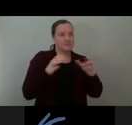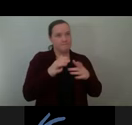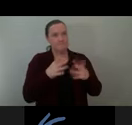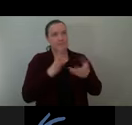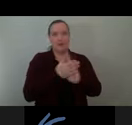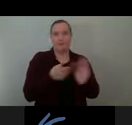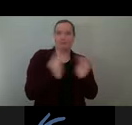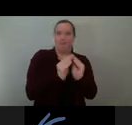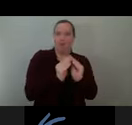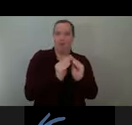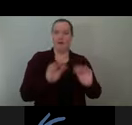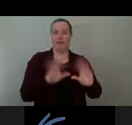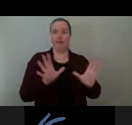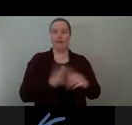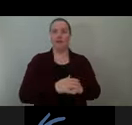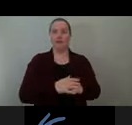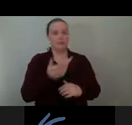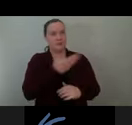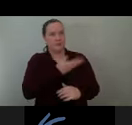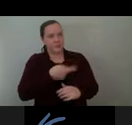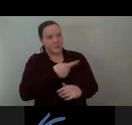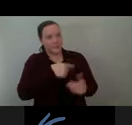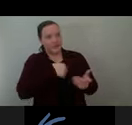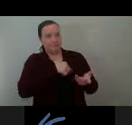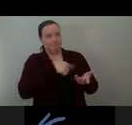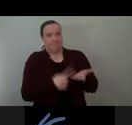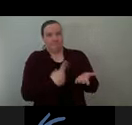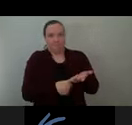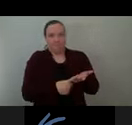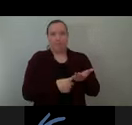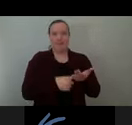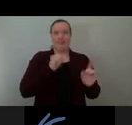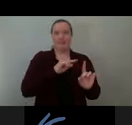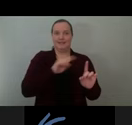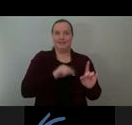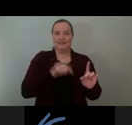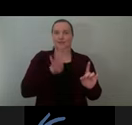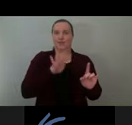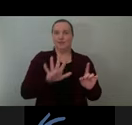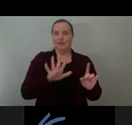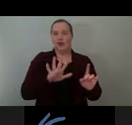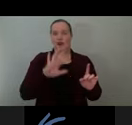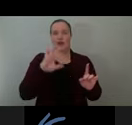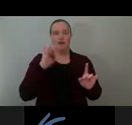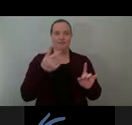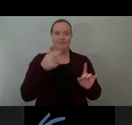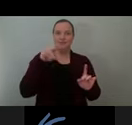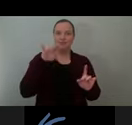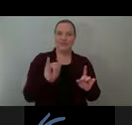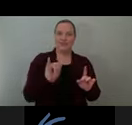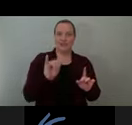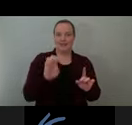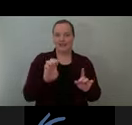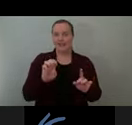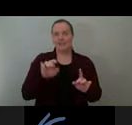time discussing the genie Z45 lifts with CanLift, a major distributor of articulated boom lifts in Ontario, we